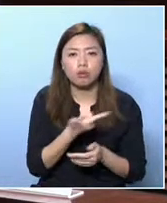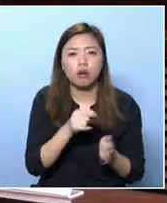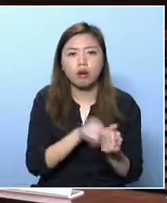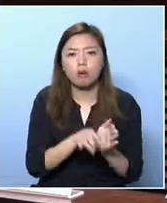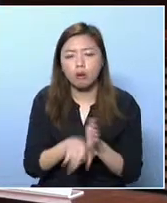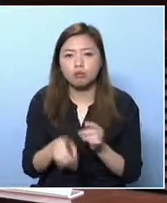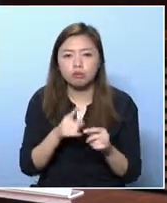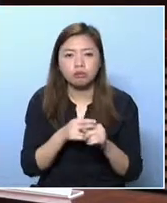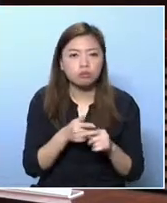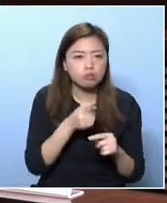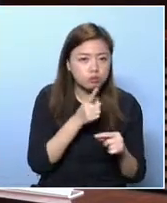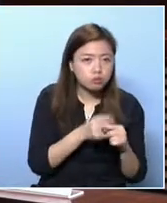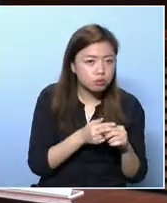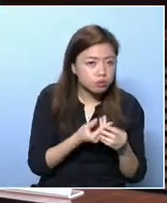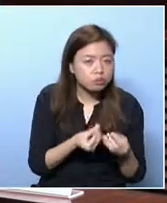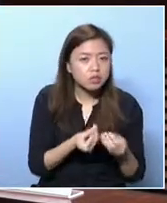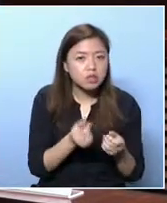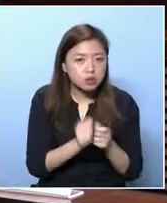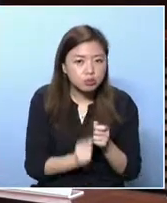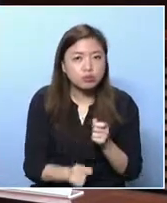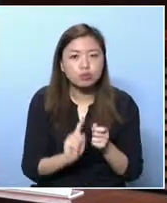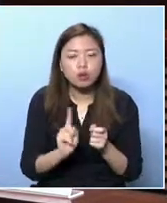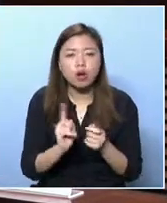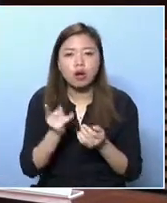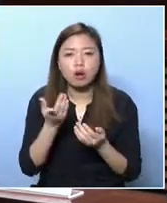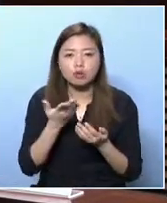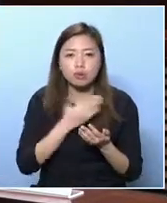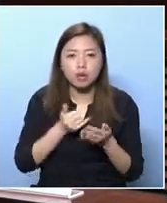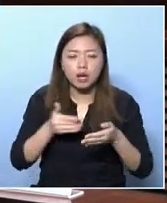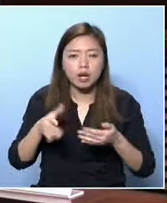the young people in intellectual education.